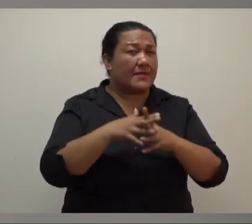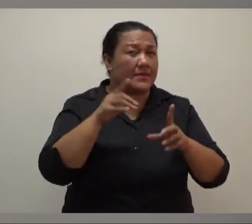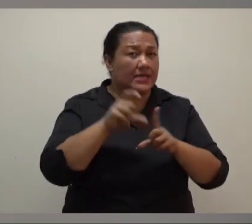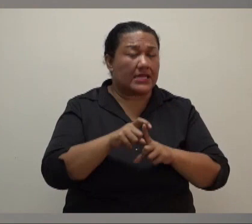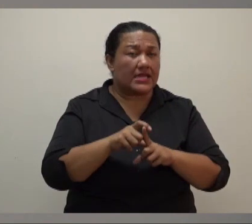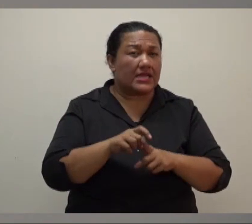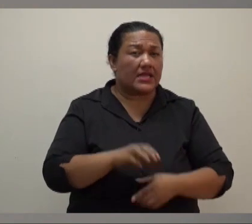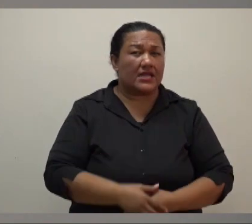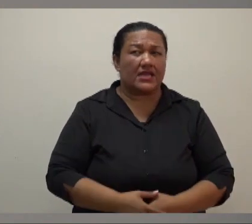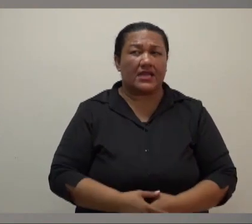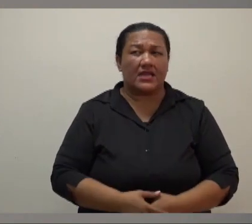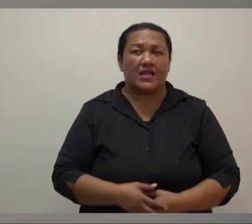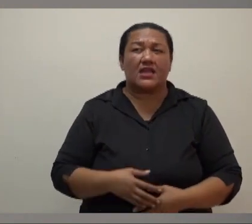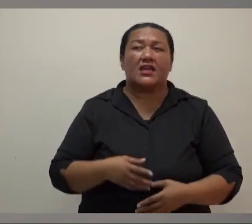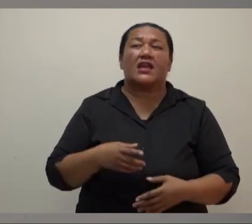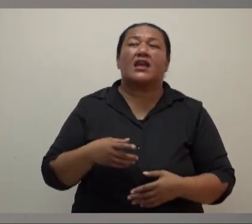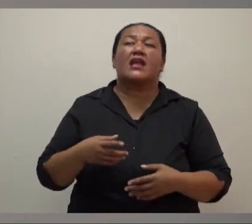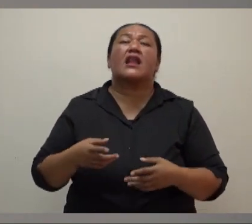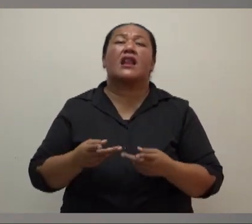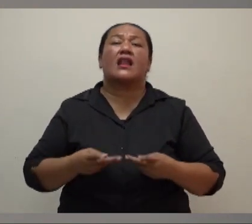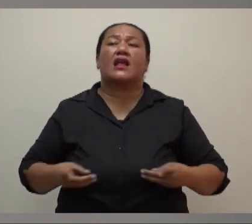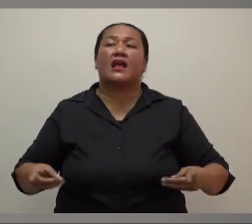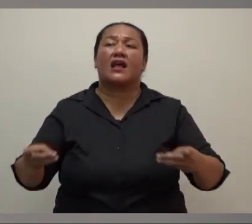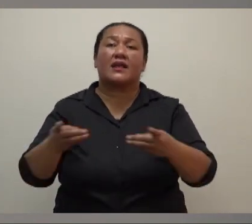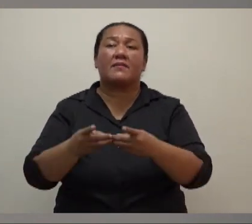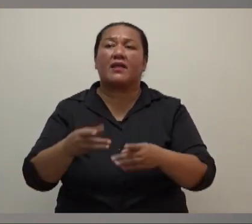a huge insult